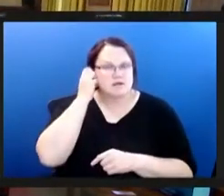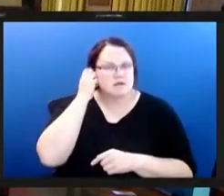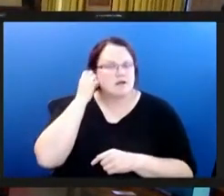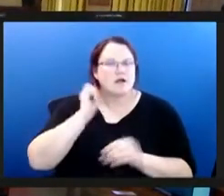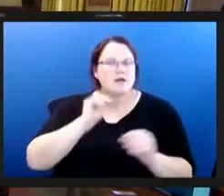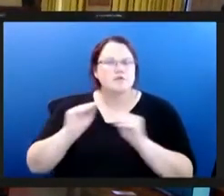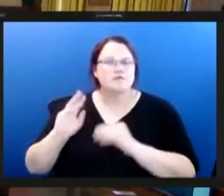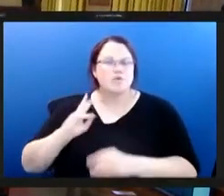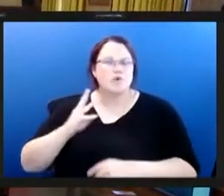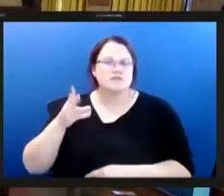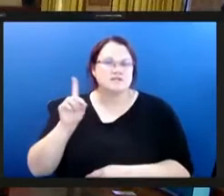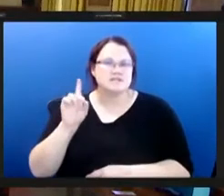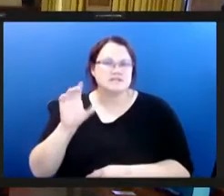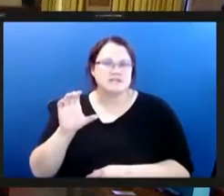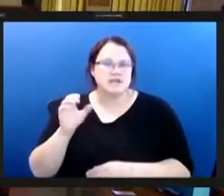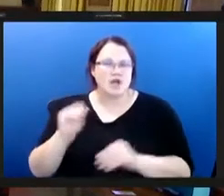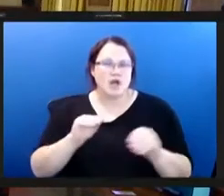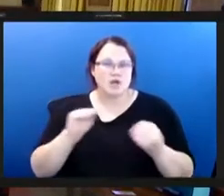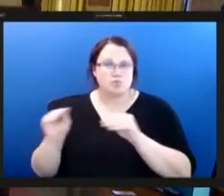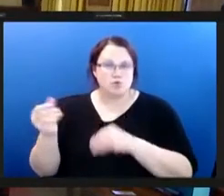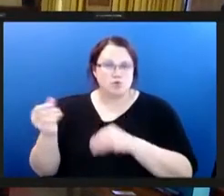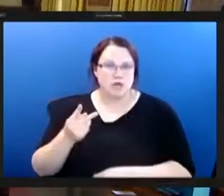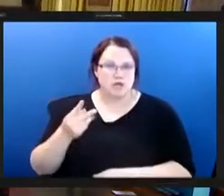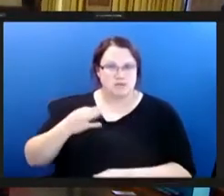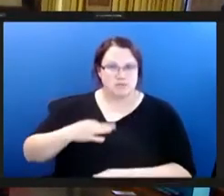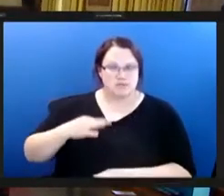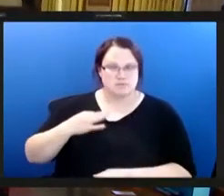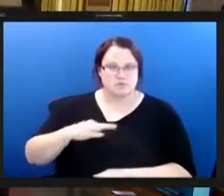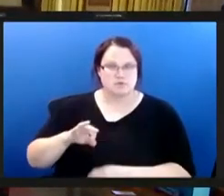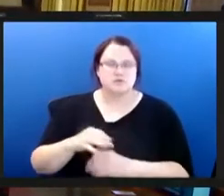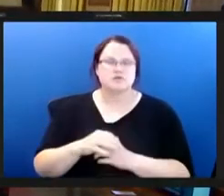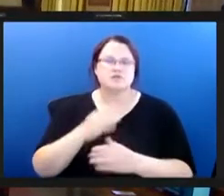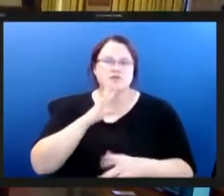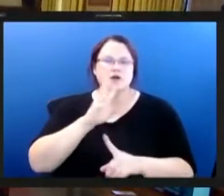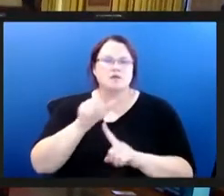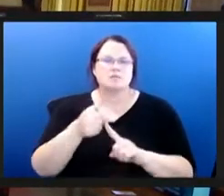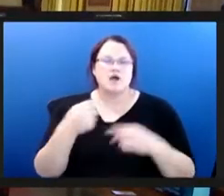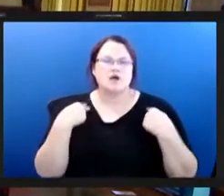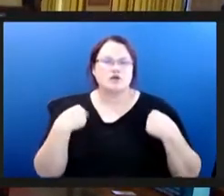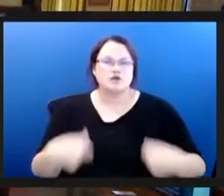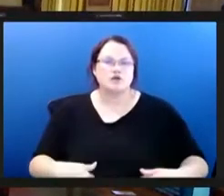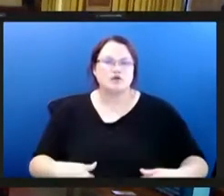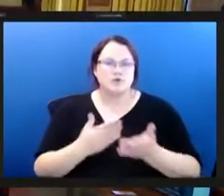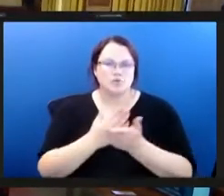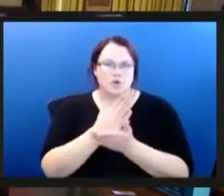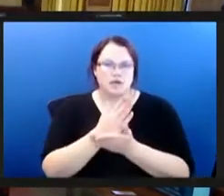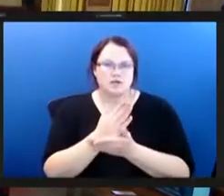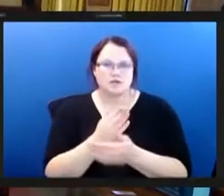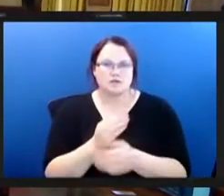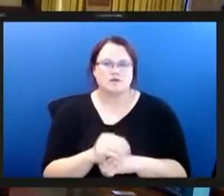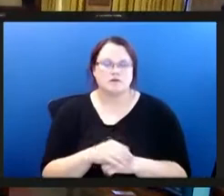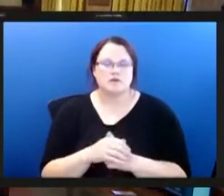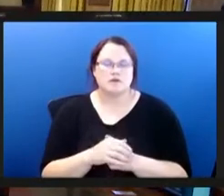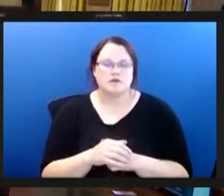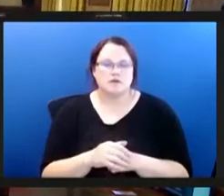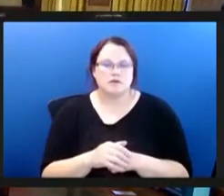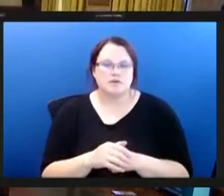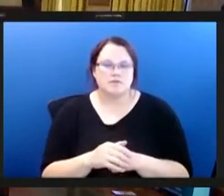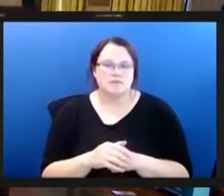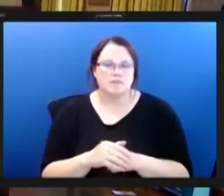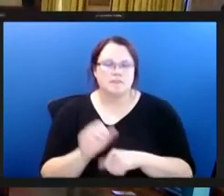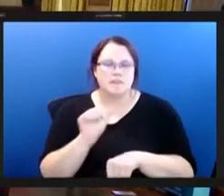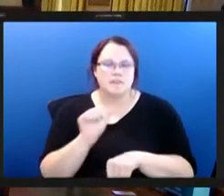but i moved back five years ago to address the human right situation here in my hometown i work at casa san jose a latinx community